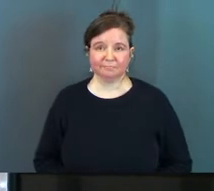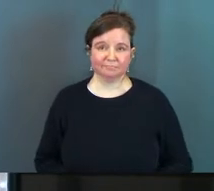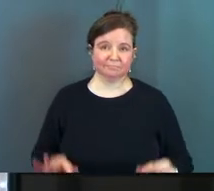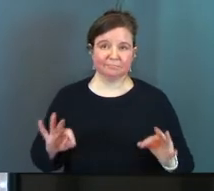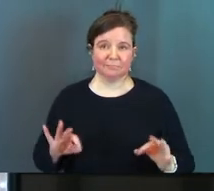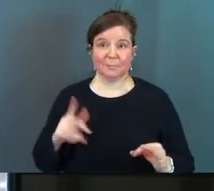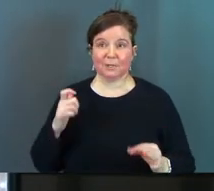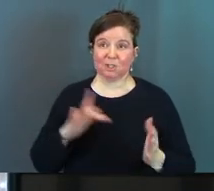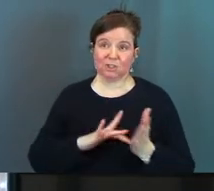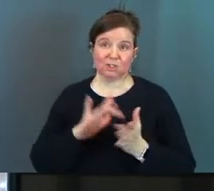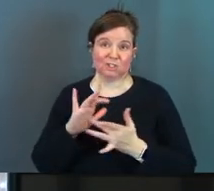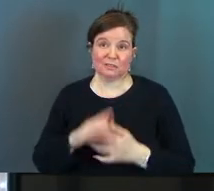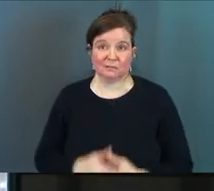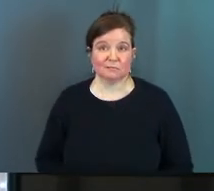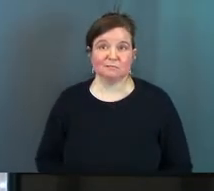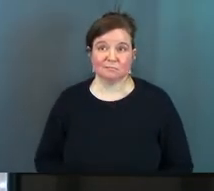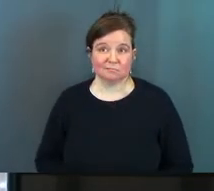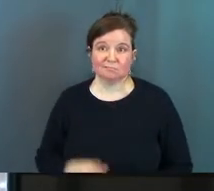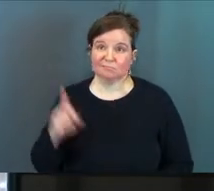because Jesus